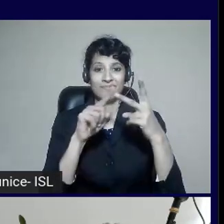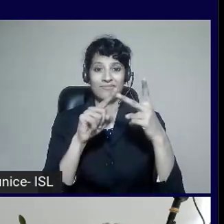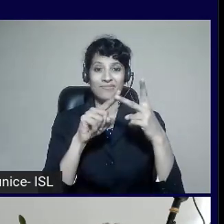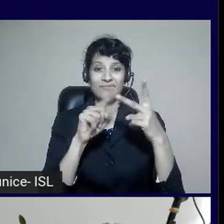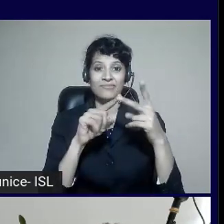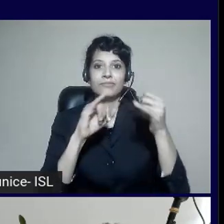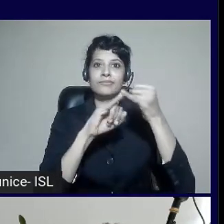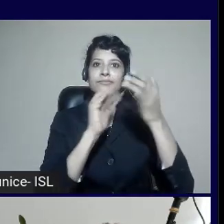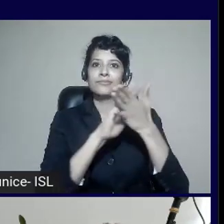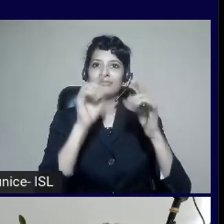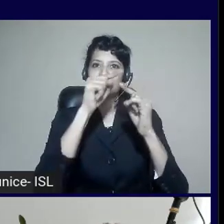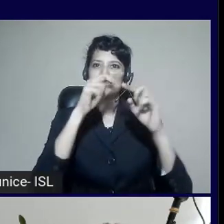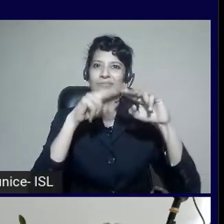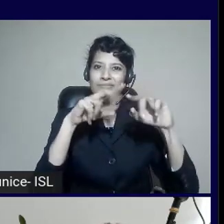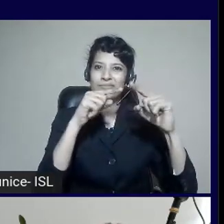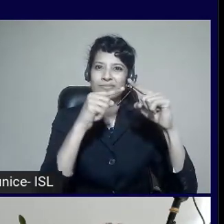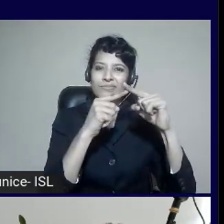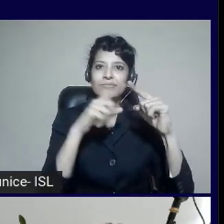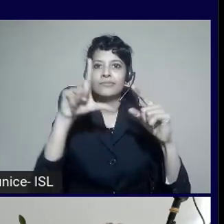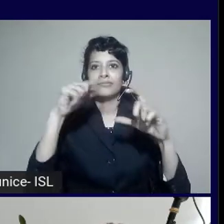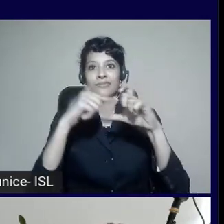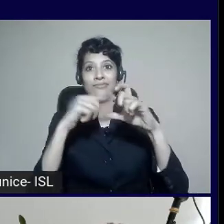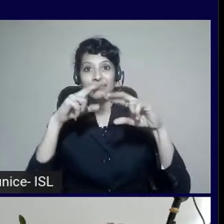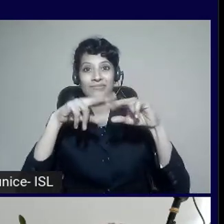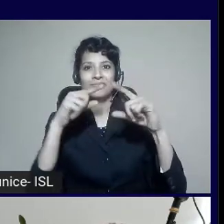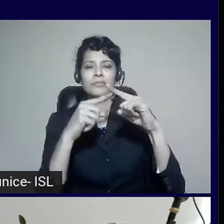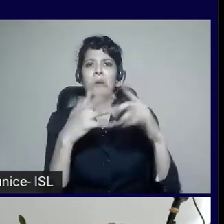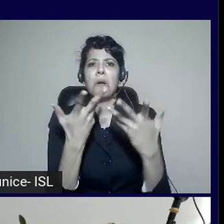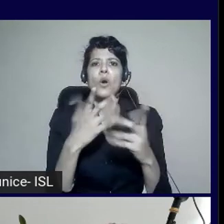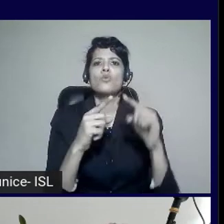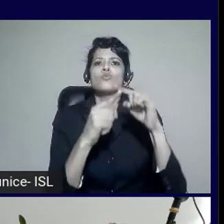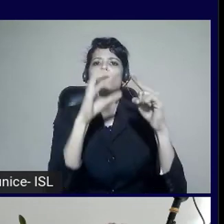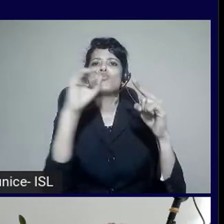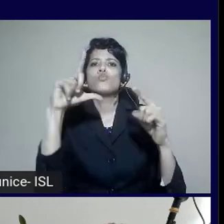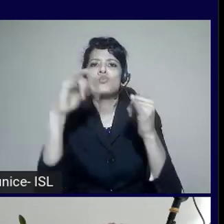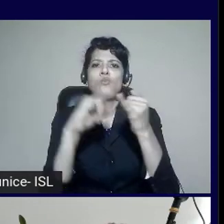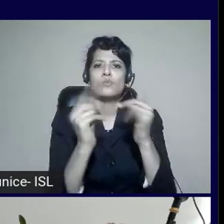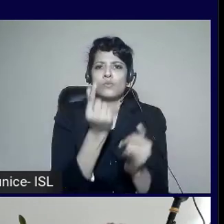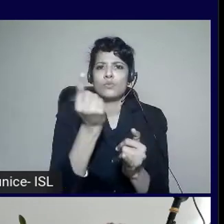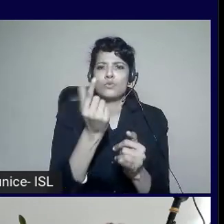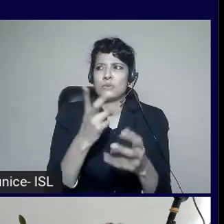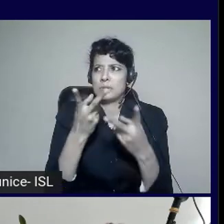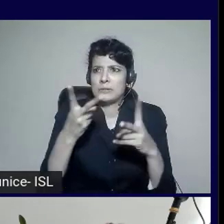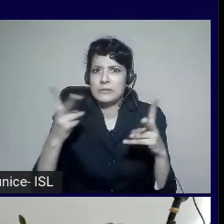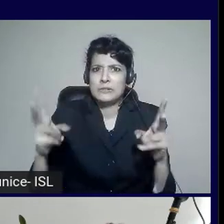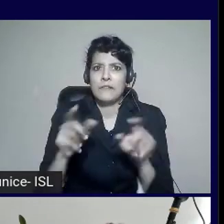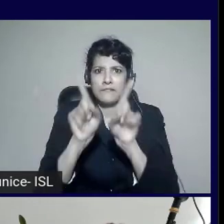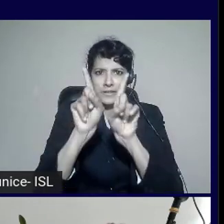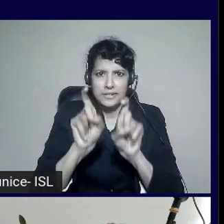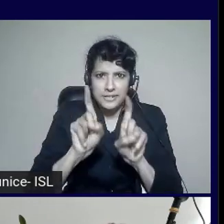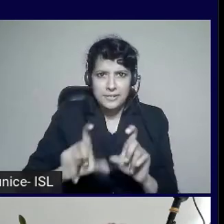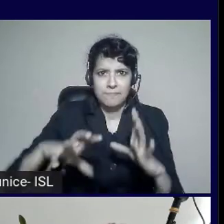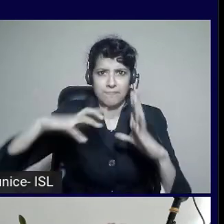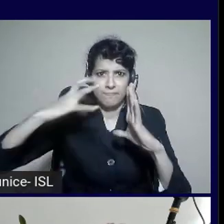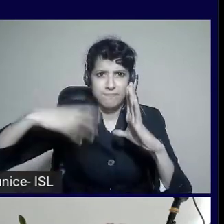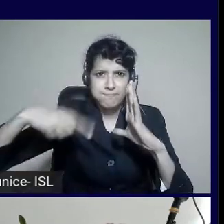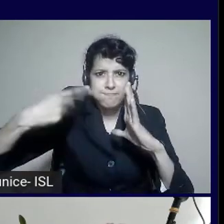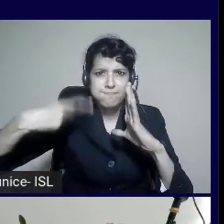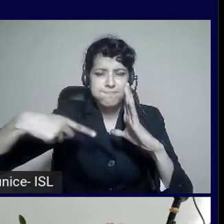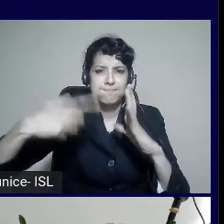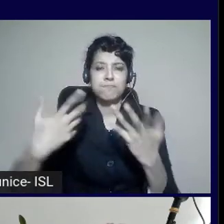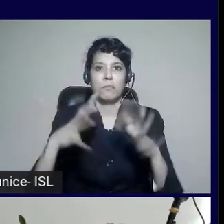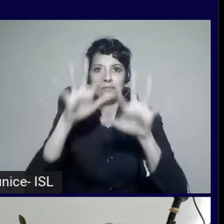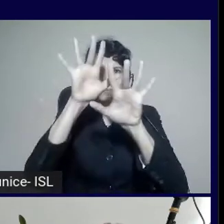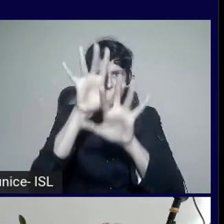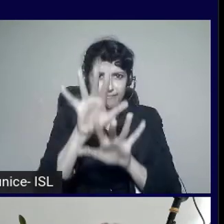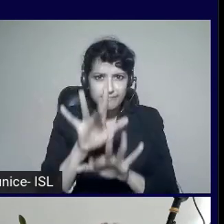processes, using tools that allow you to actually go in and constantly test your tools, and also using persona